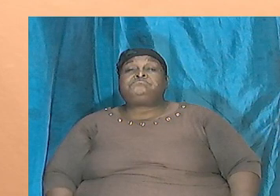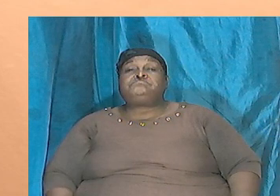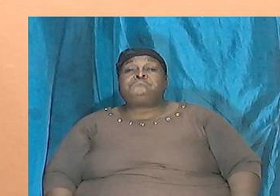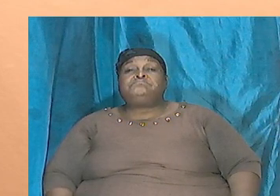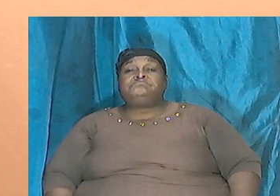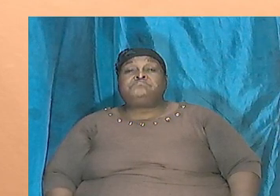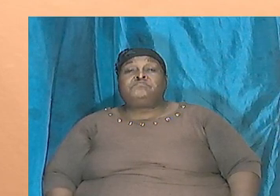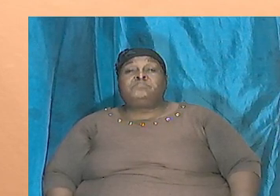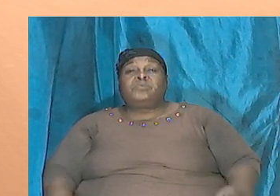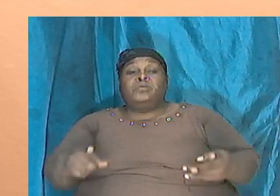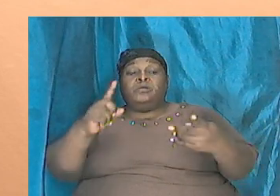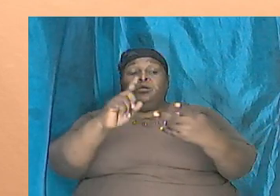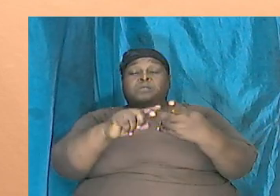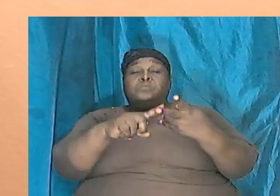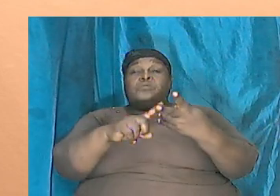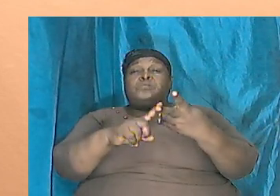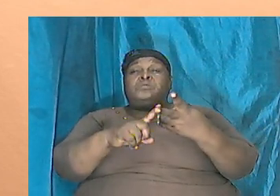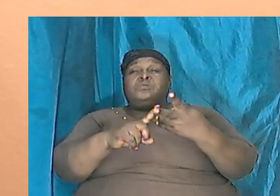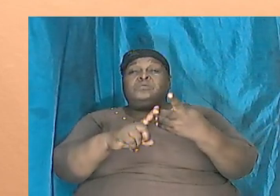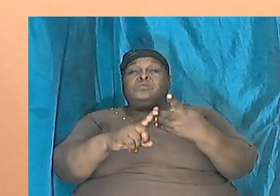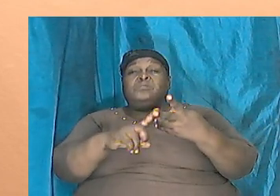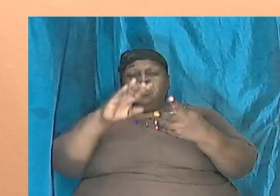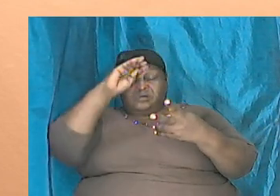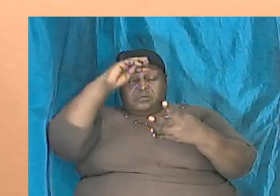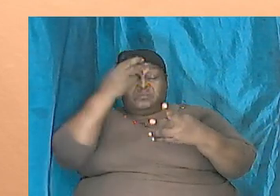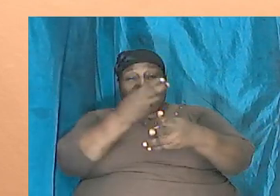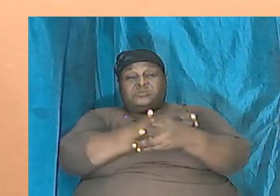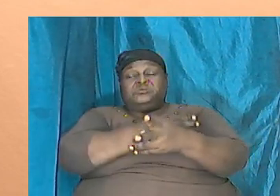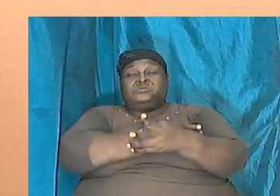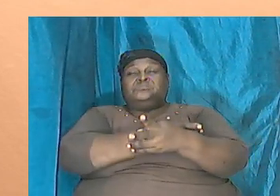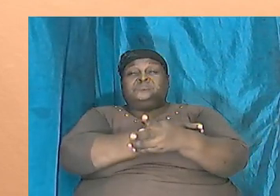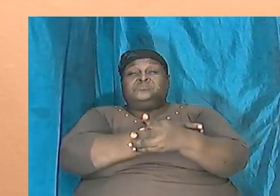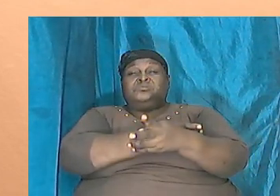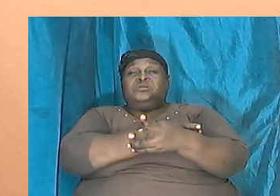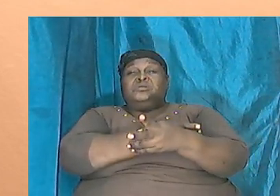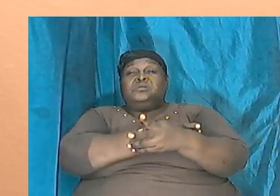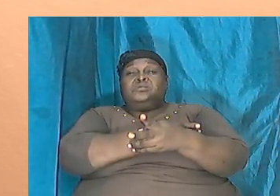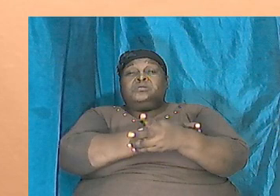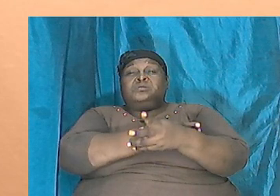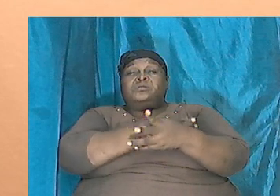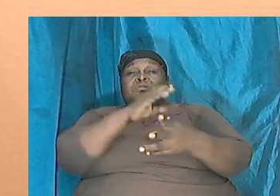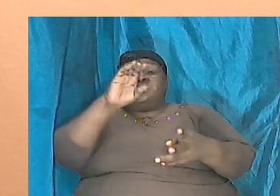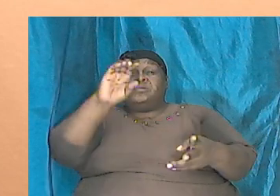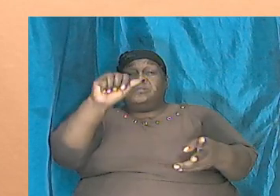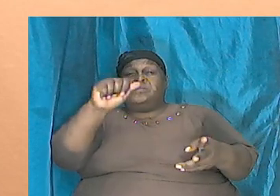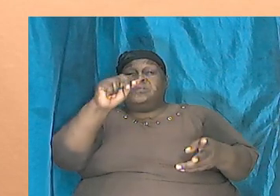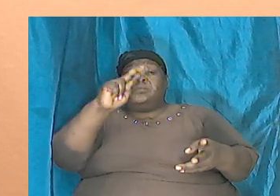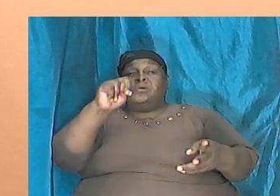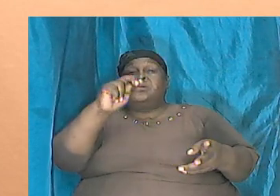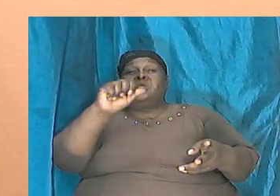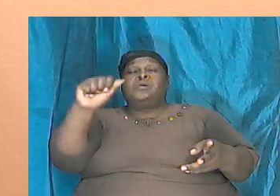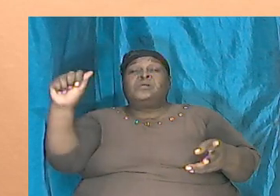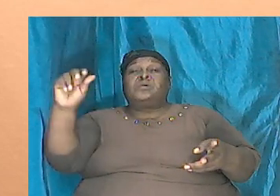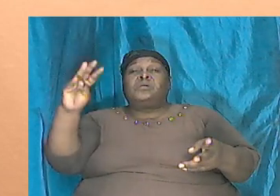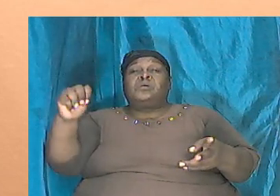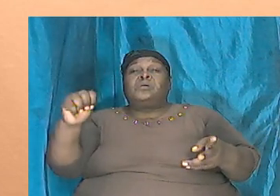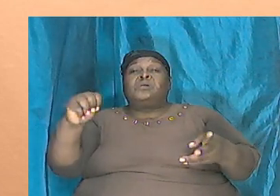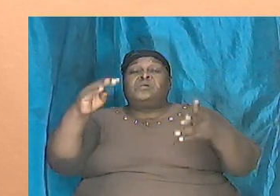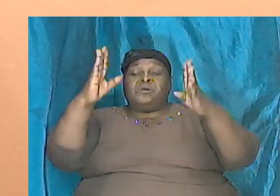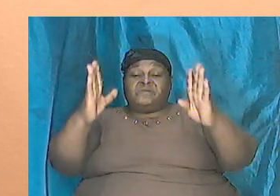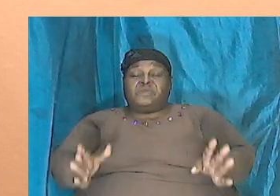put was another son Canaan was the father of the Canaanites